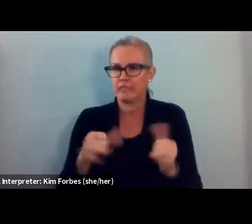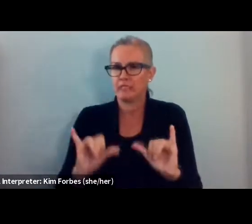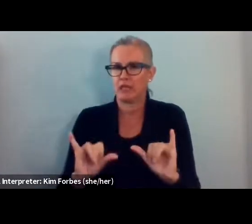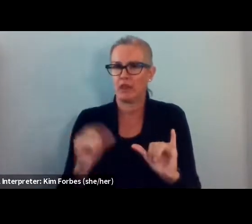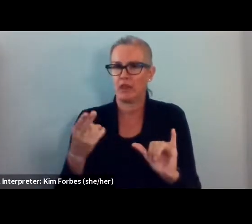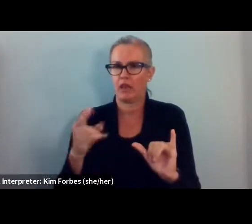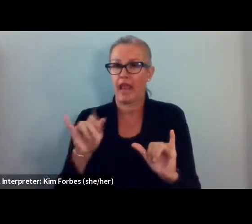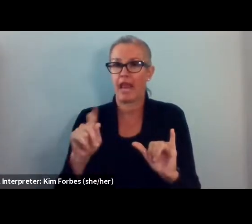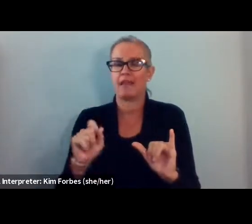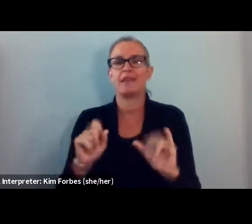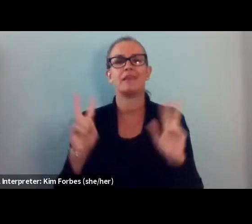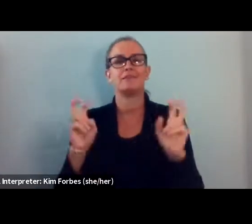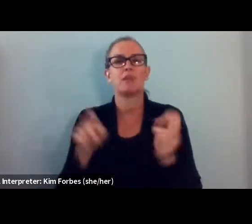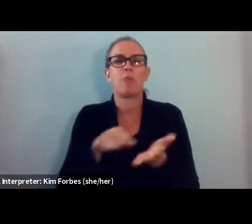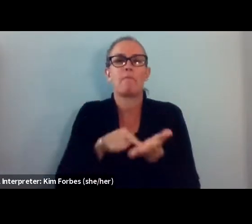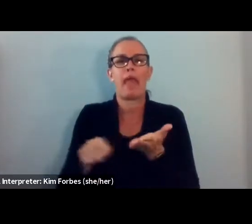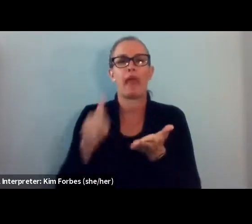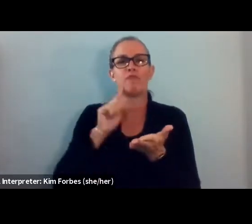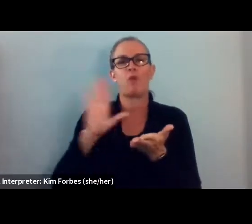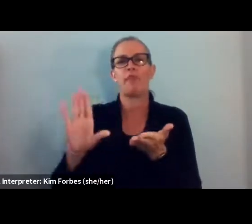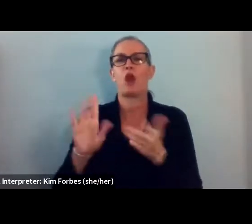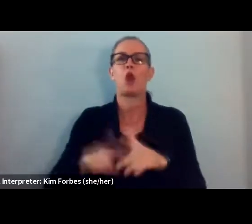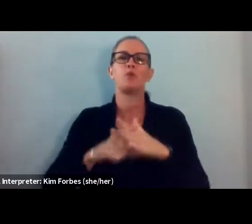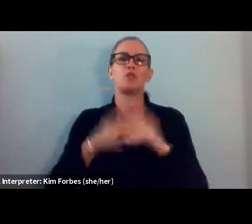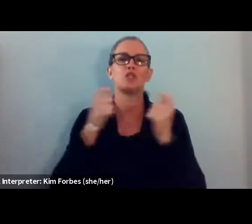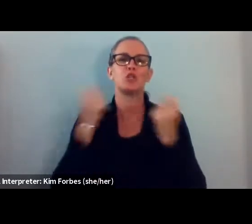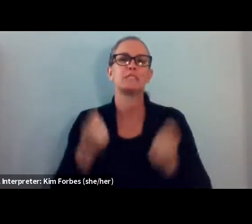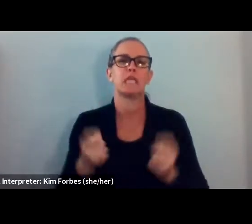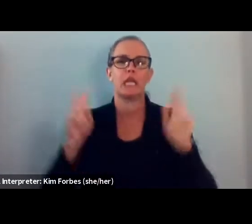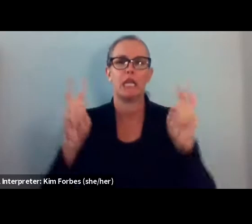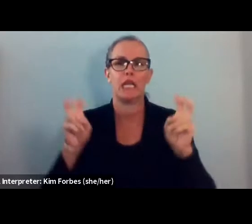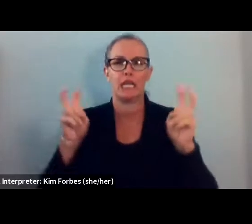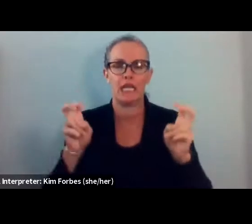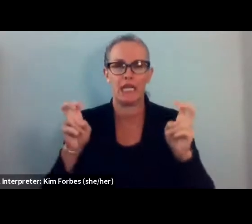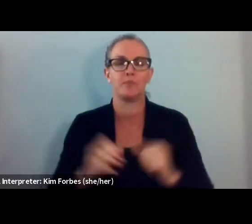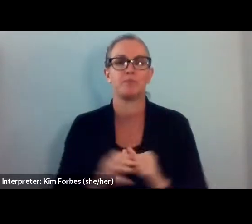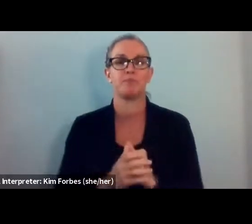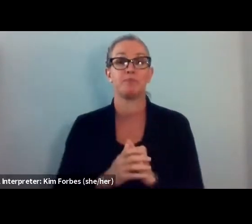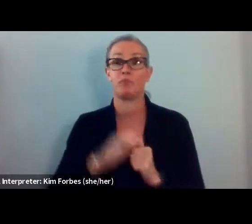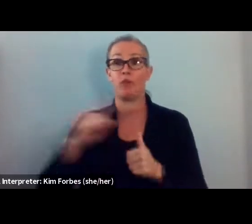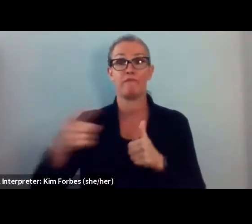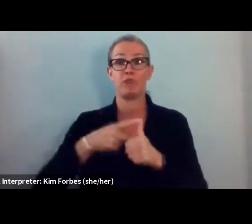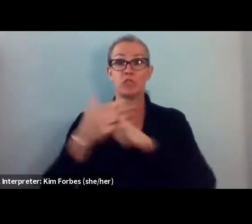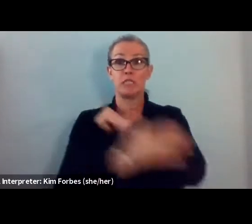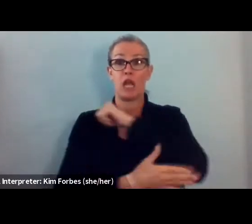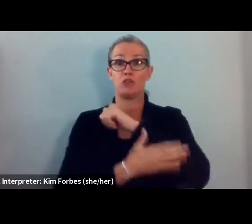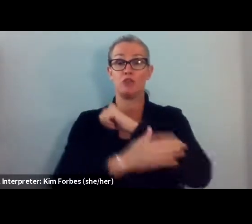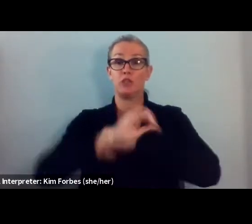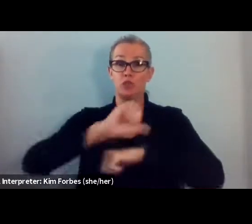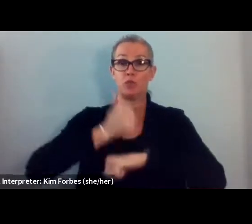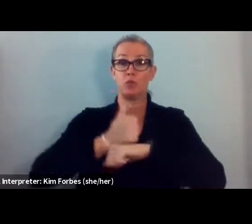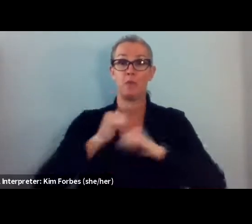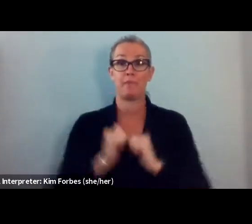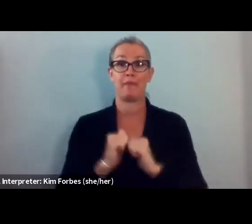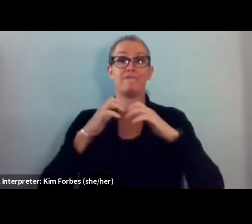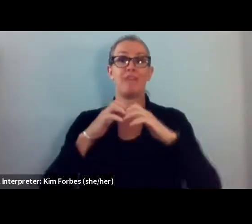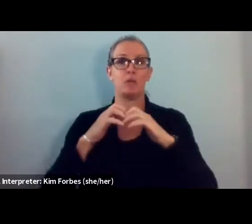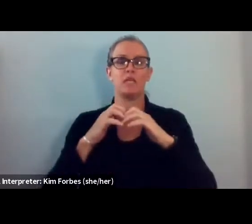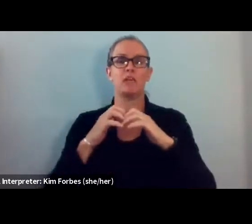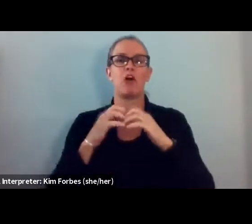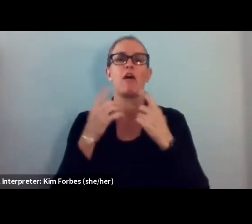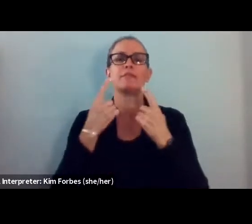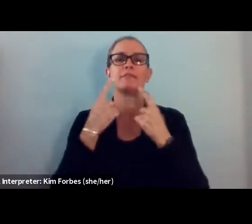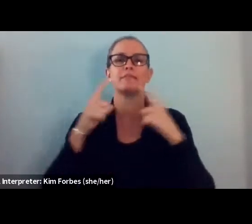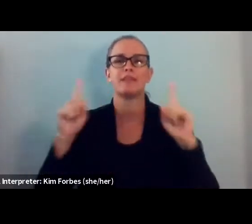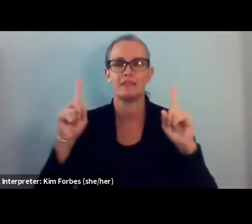original sin, which is that it was the first country to be founded on a successful black slave revolt